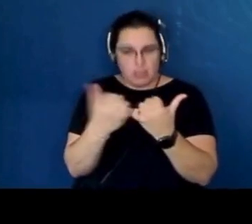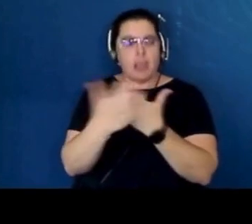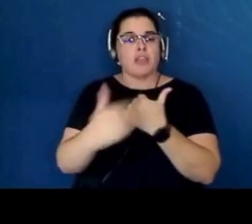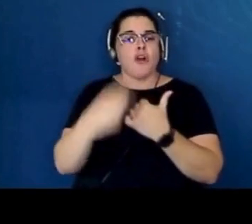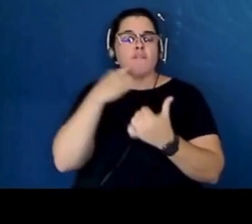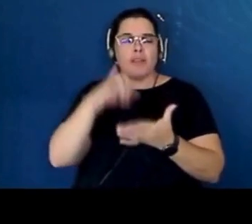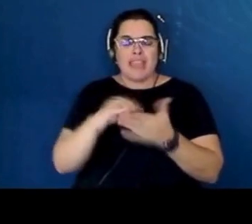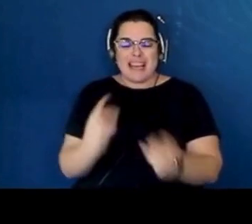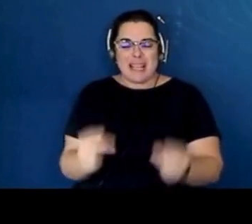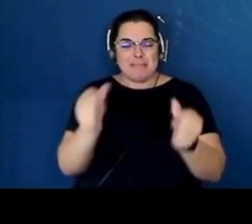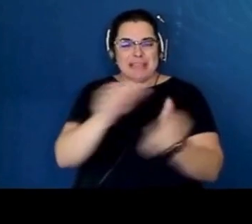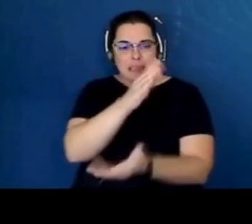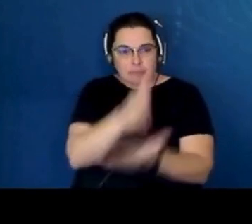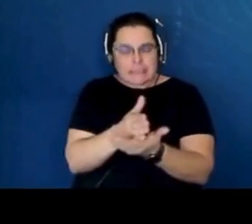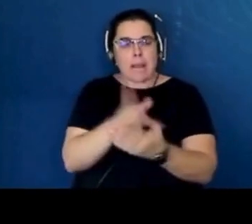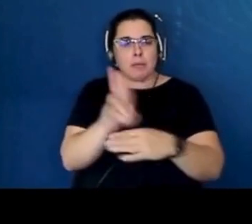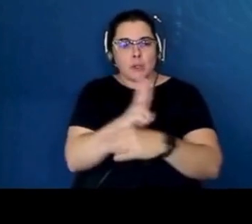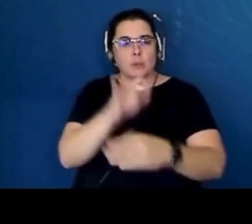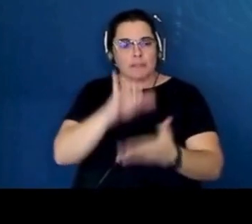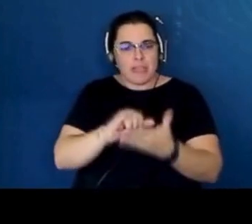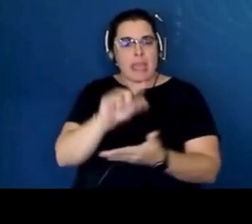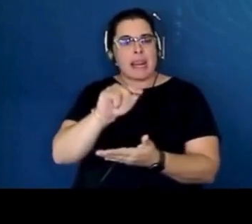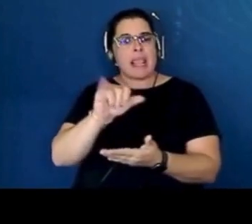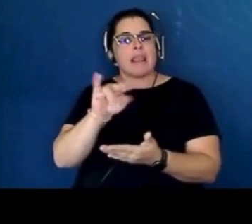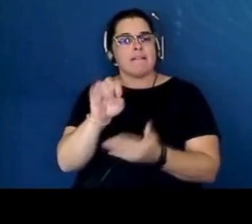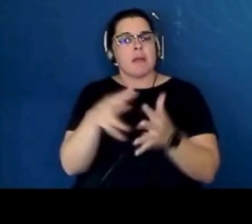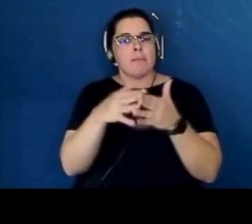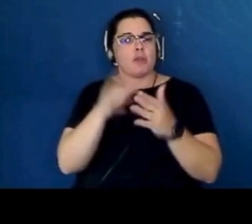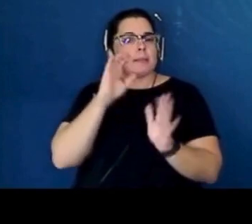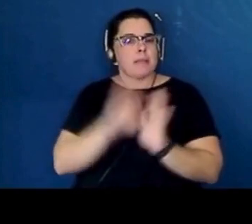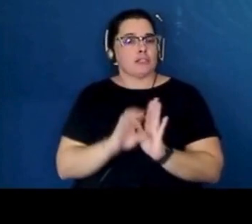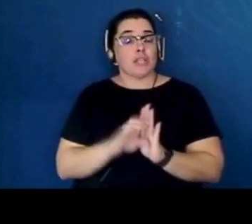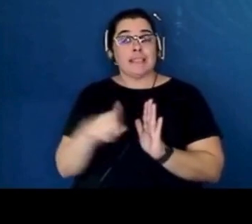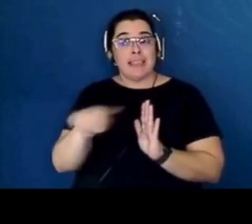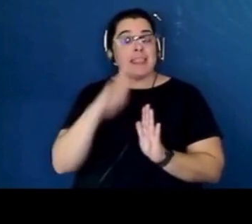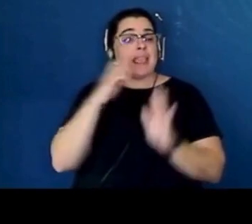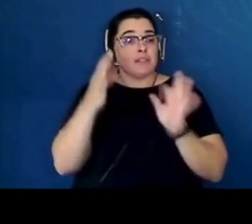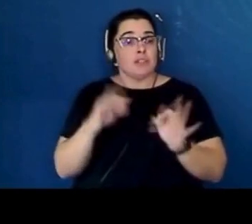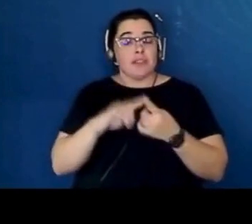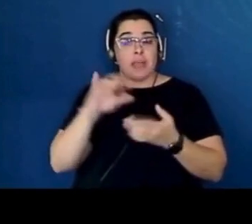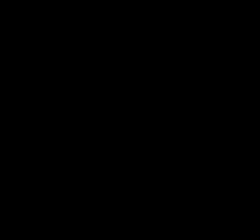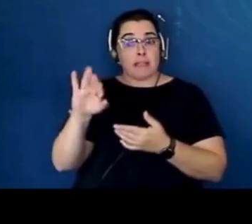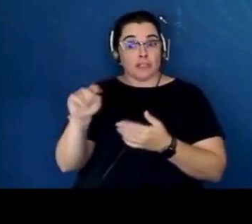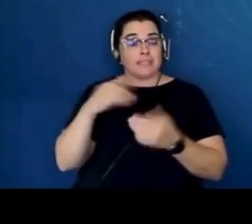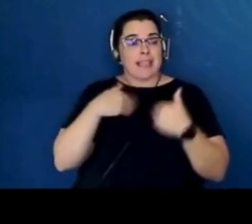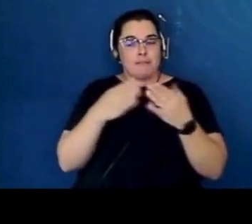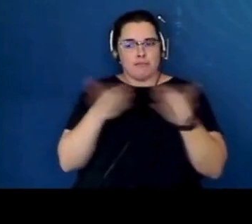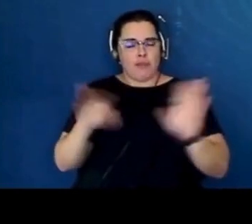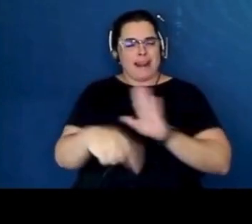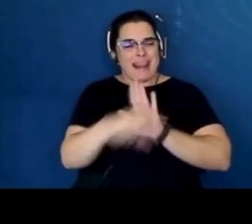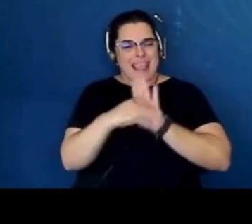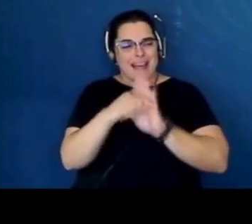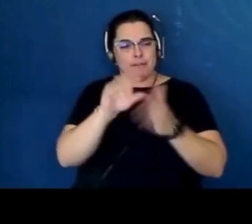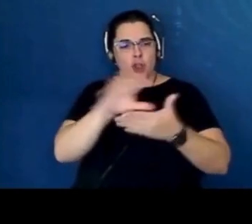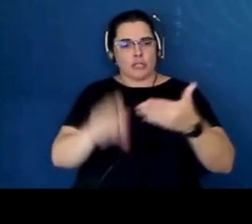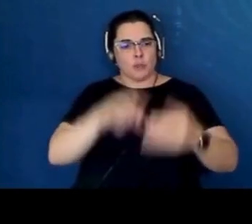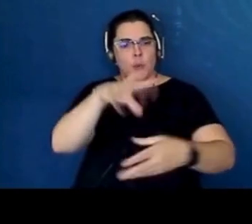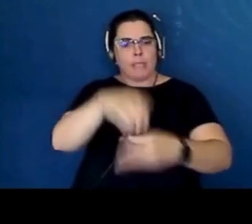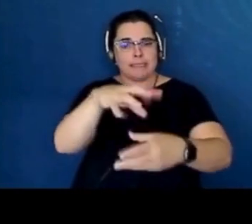immediate retirement of all Native American mascots. It determined that Native American mascots have broad negative consequences.